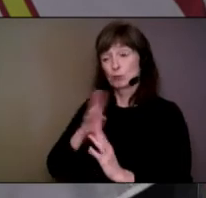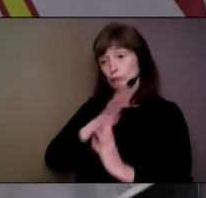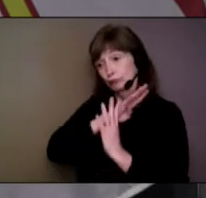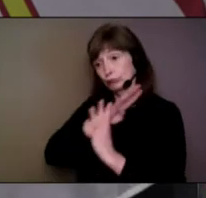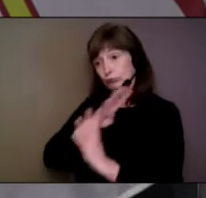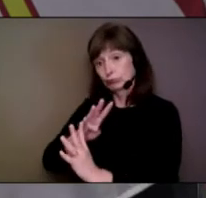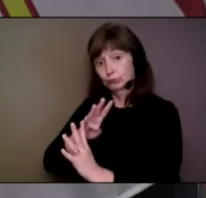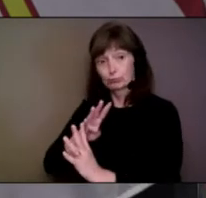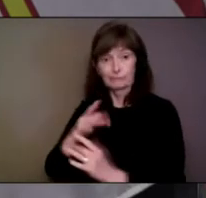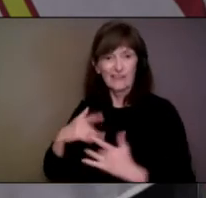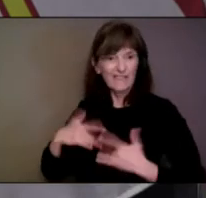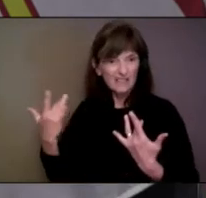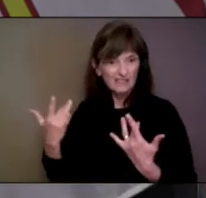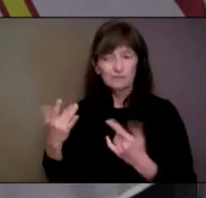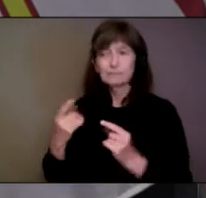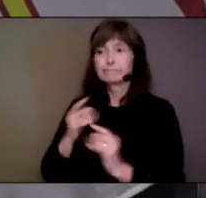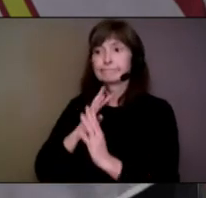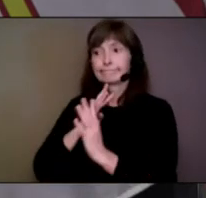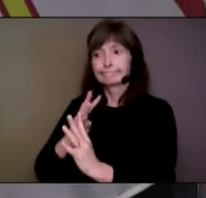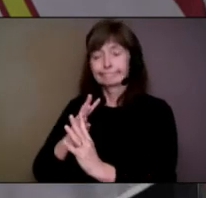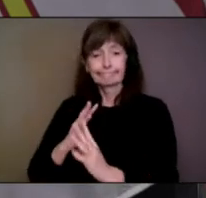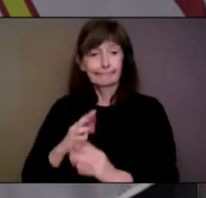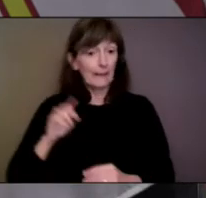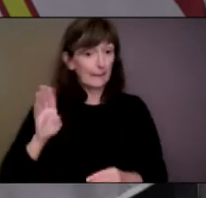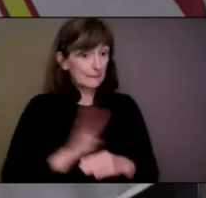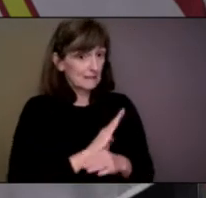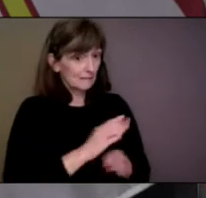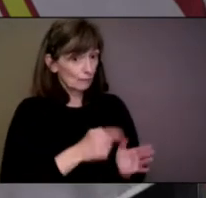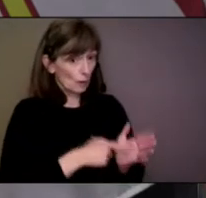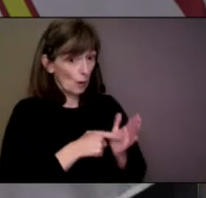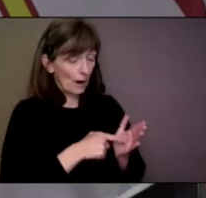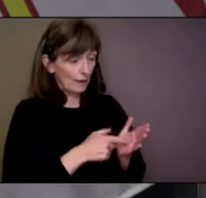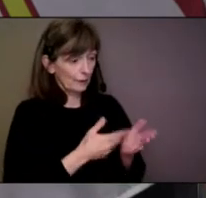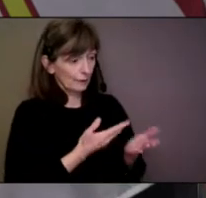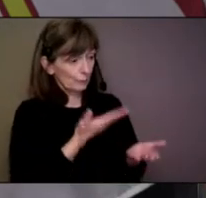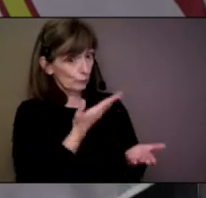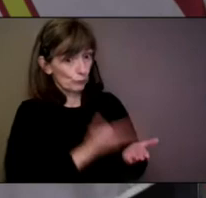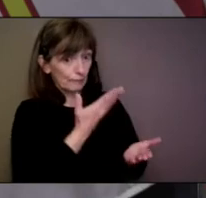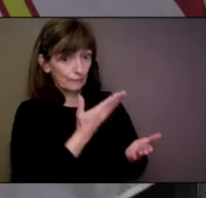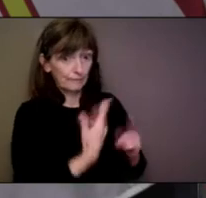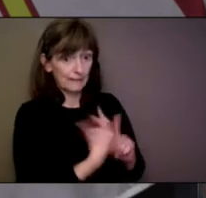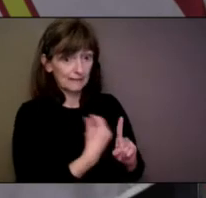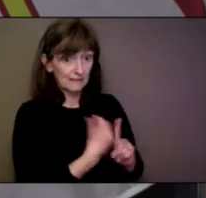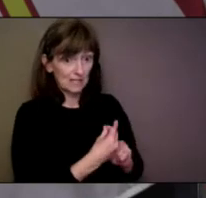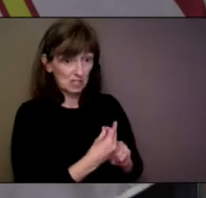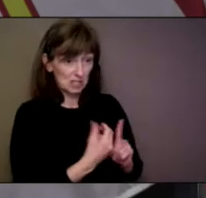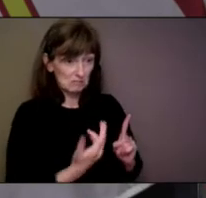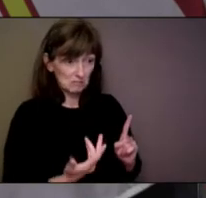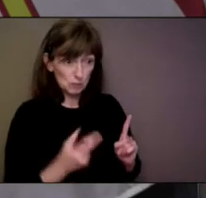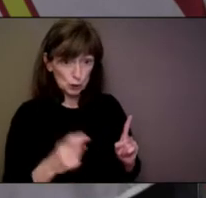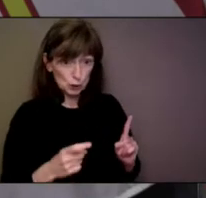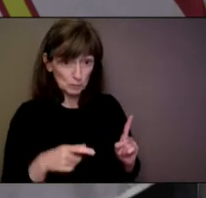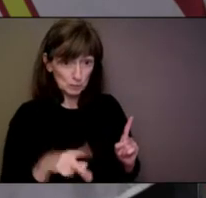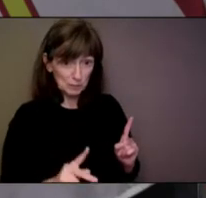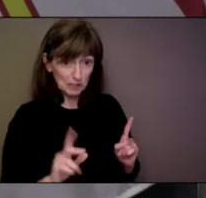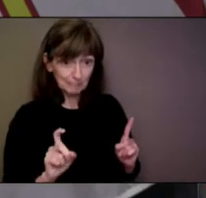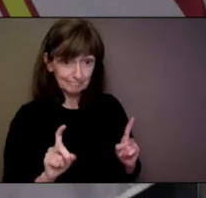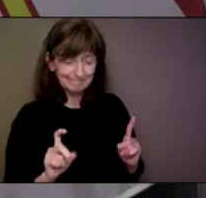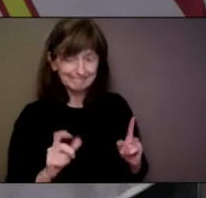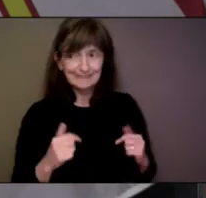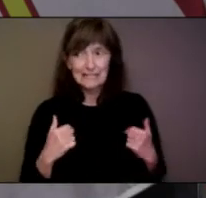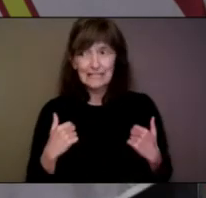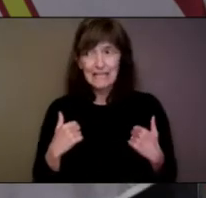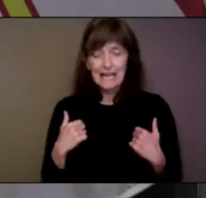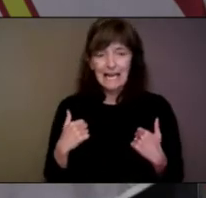So I, that may be better directed to somebody with more knowledge of the law outside of